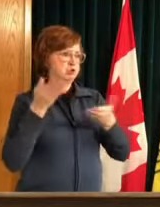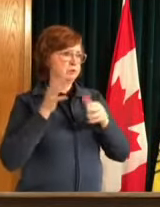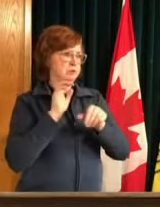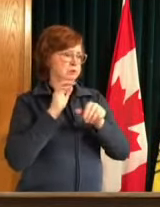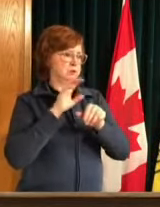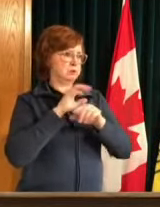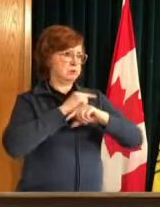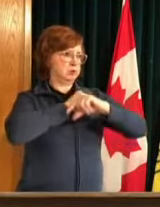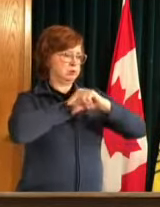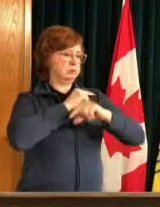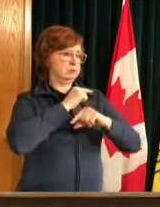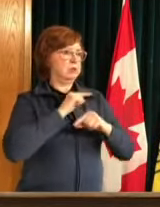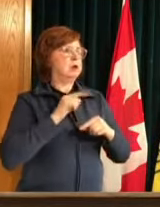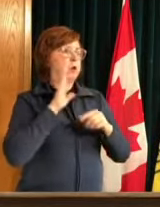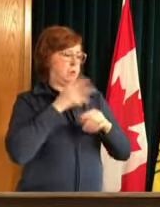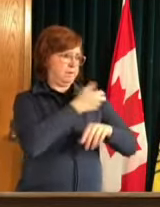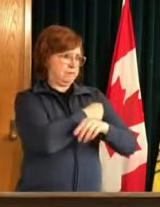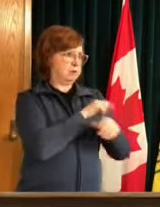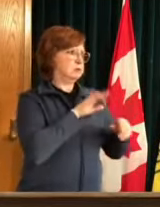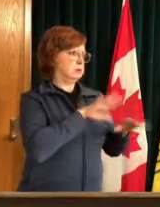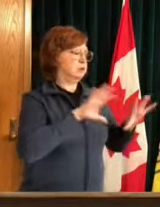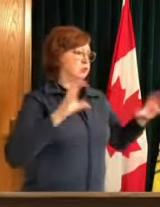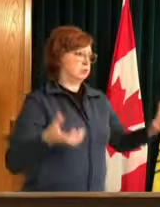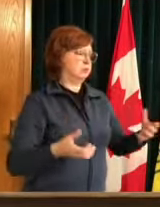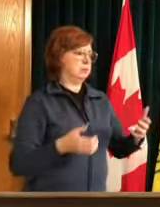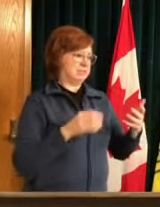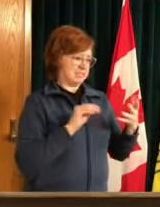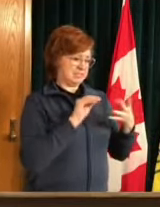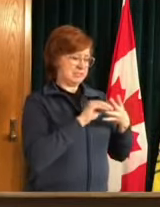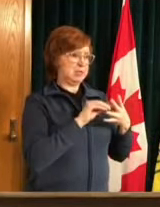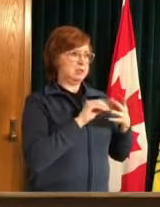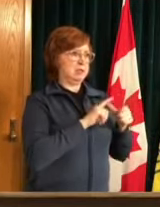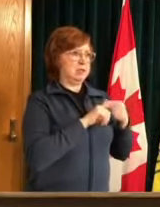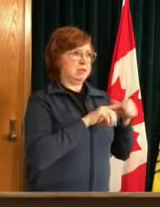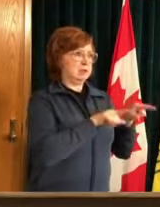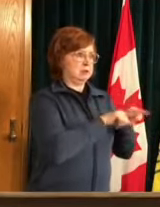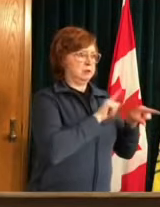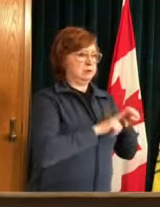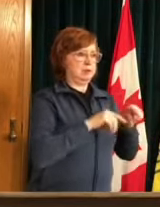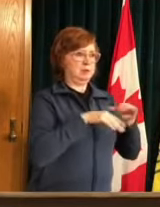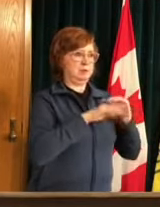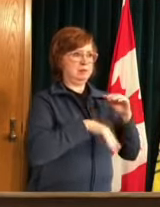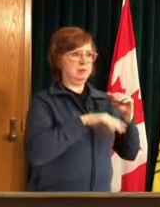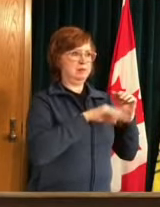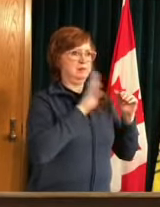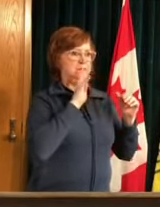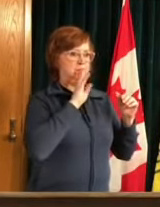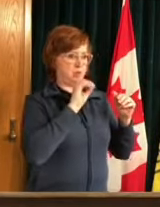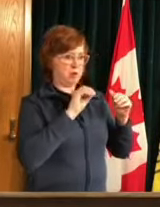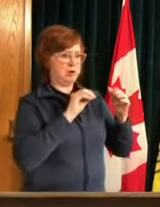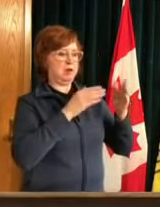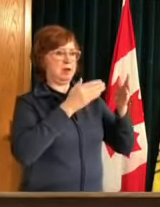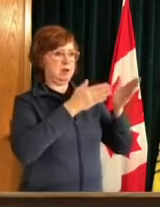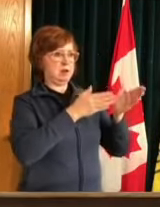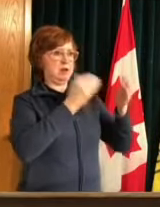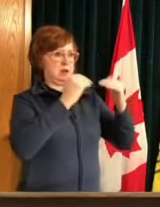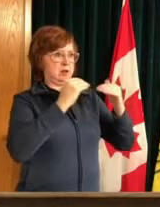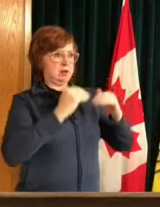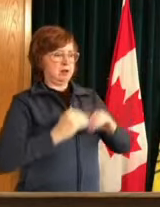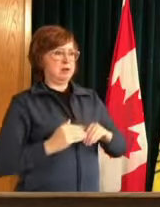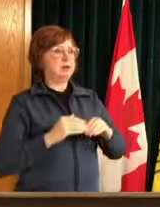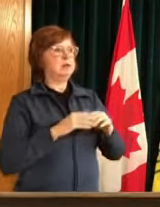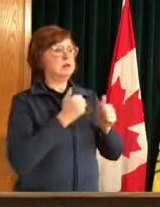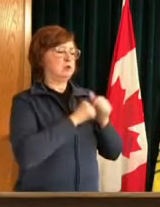the same time we're going to continue trying to creep down as quickly as we can through the ages and get to 18 and over which ultimately uh prioritizes